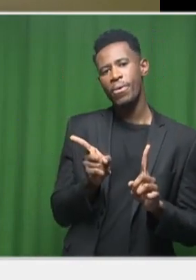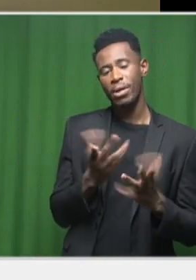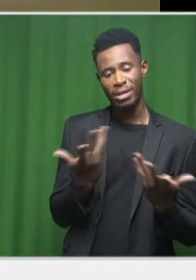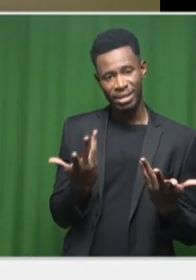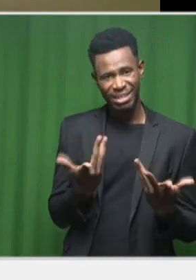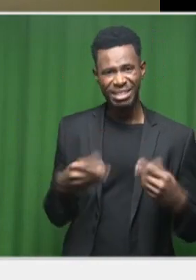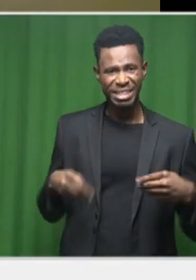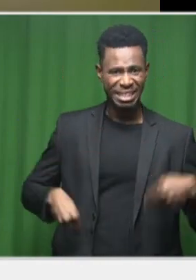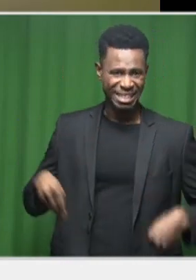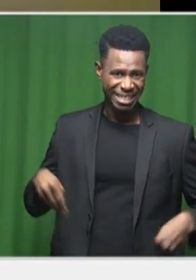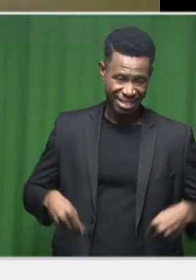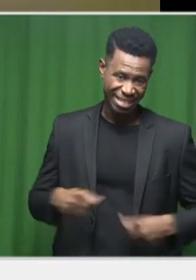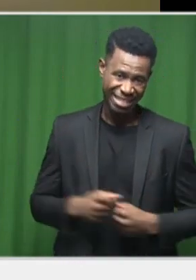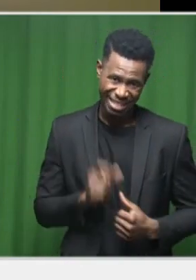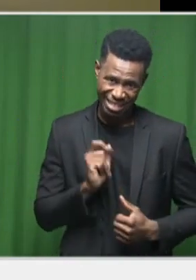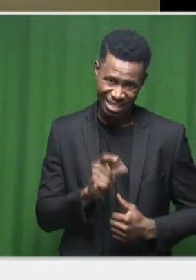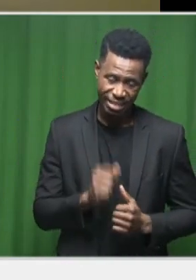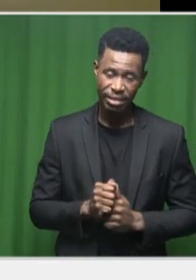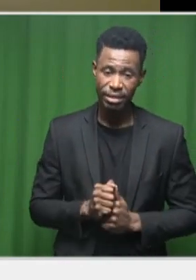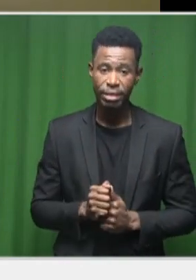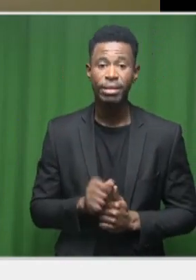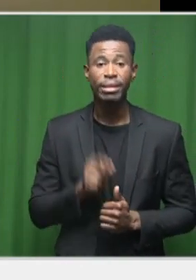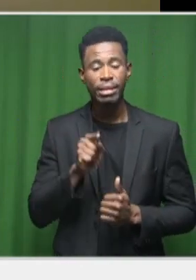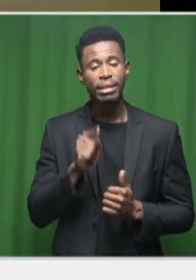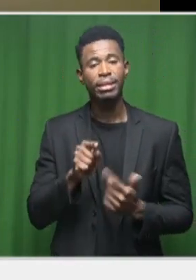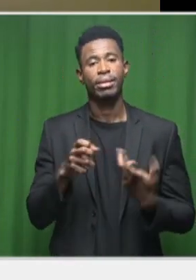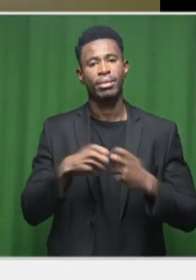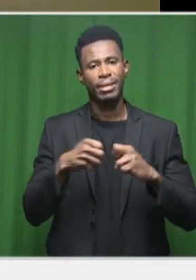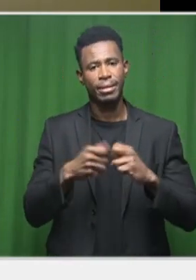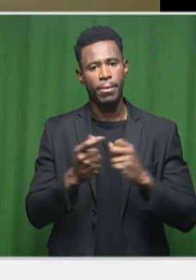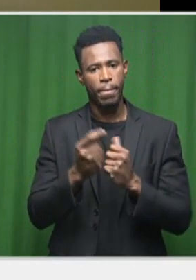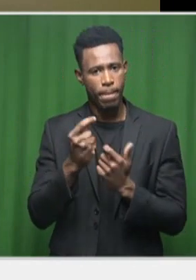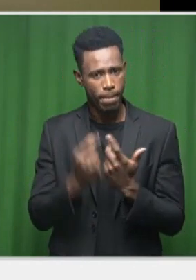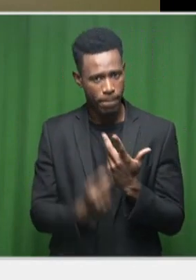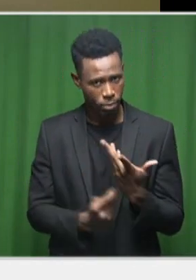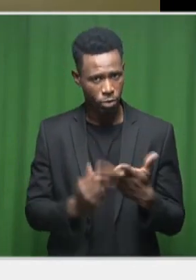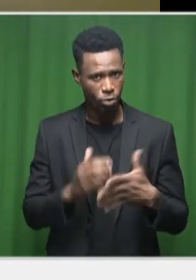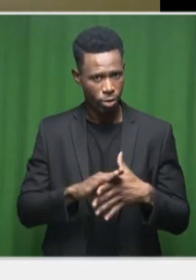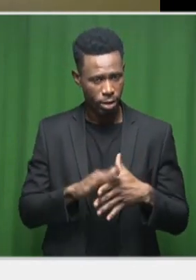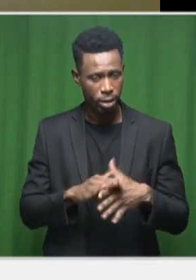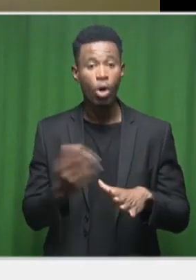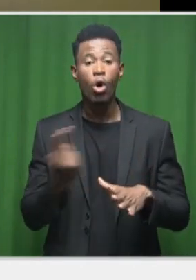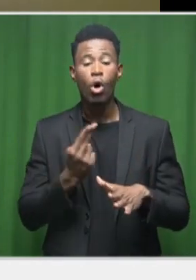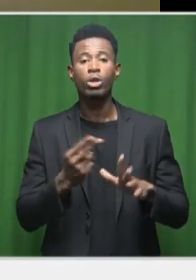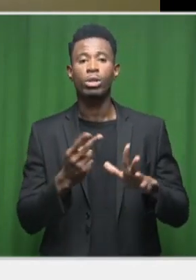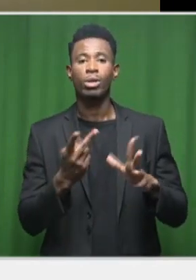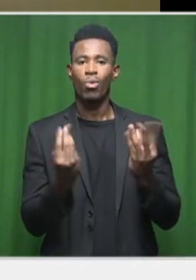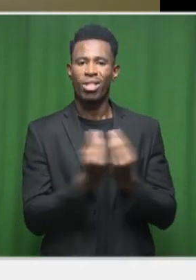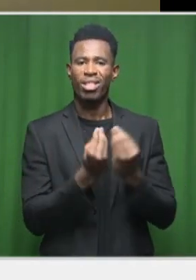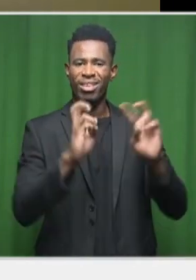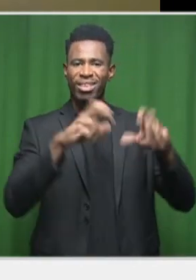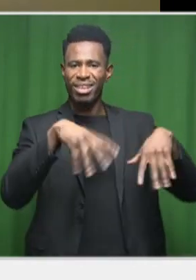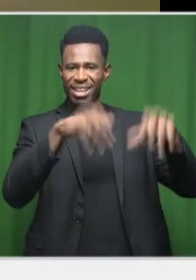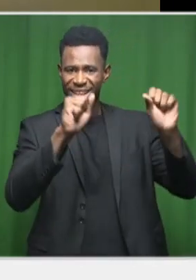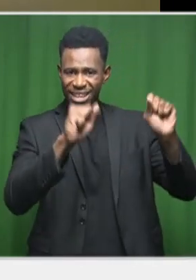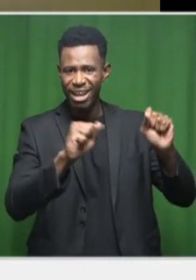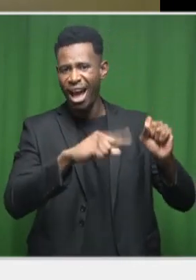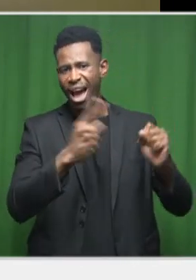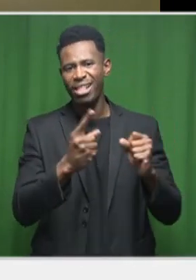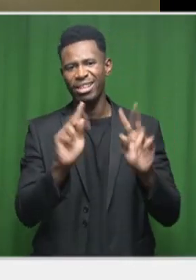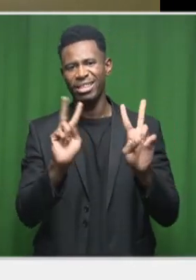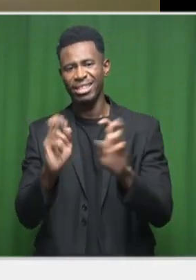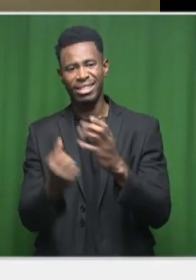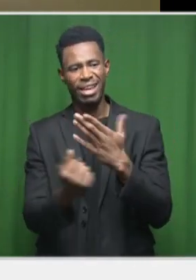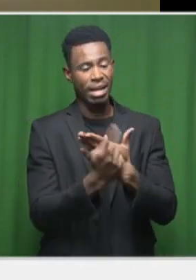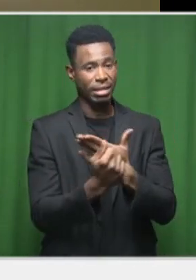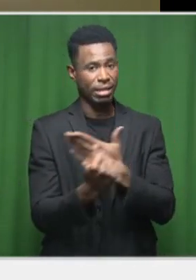sector that is basically now causing, with the combination of load shedding and all the other factors that